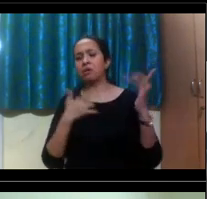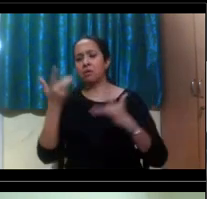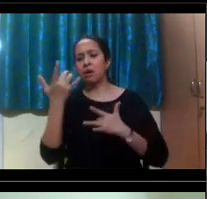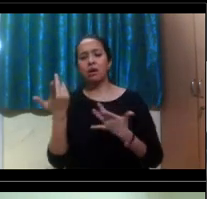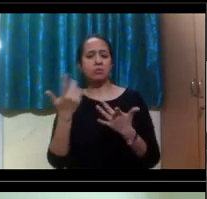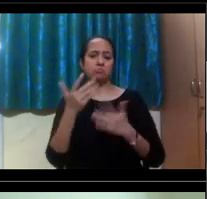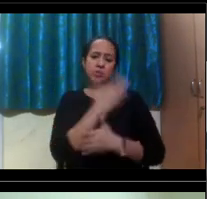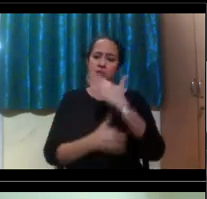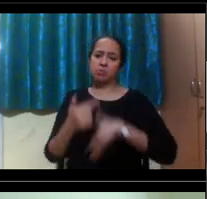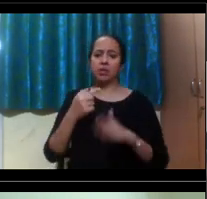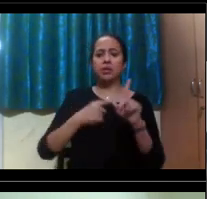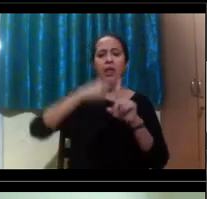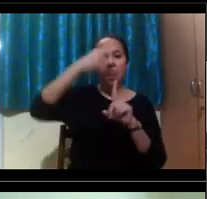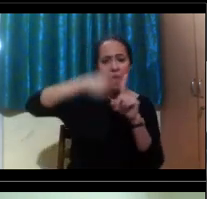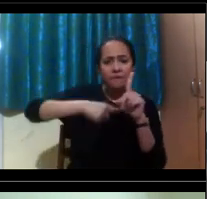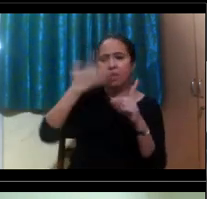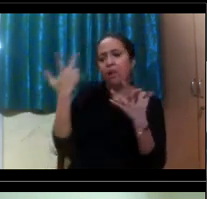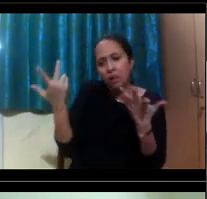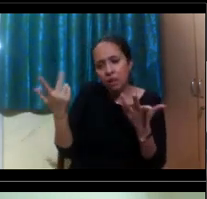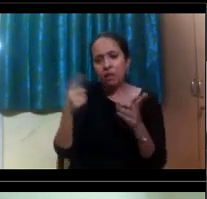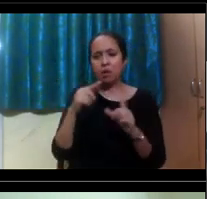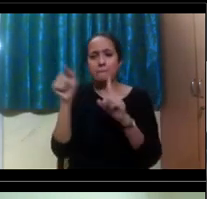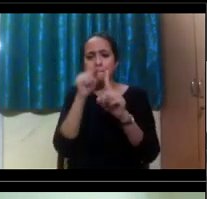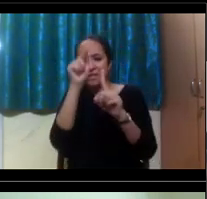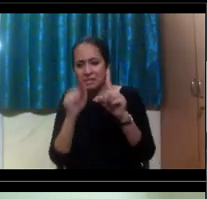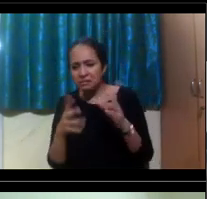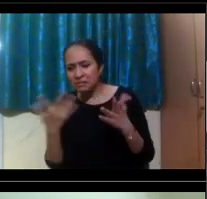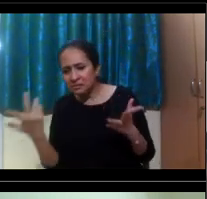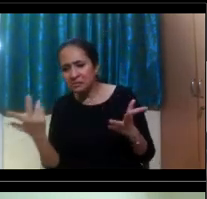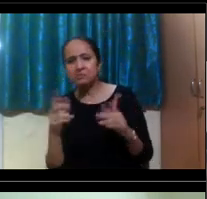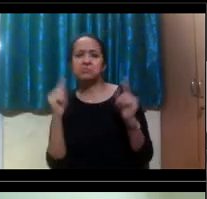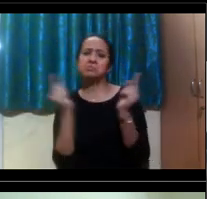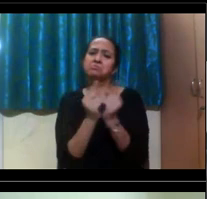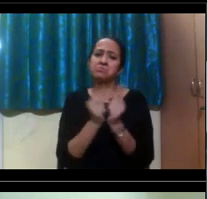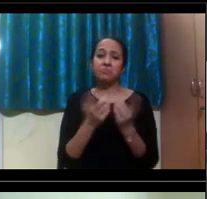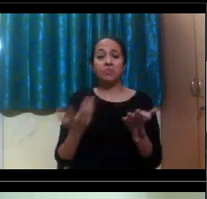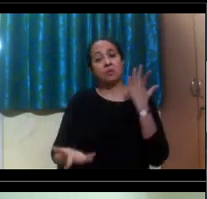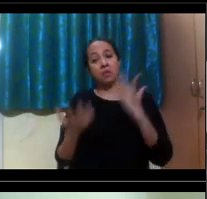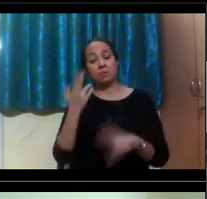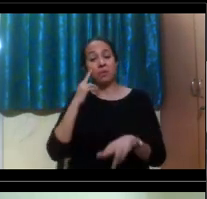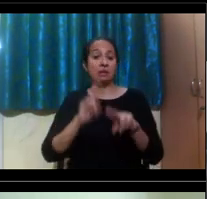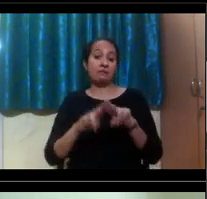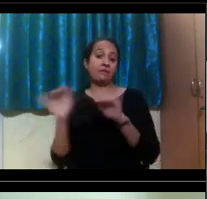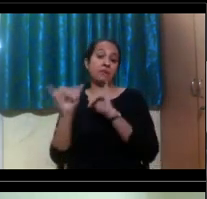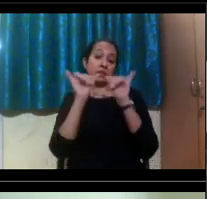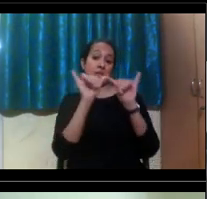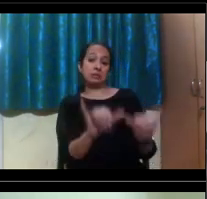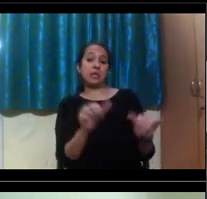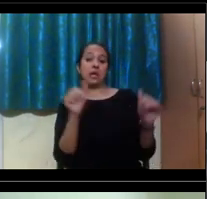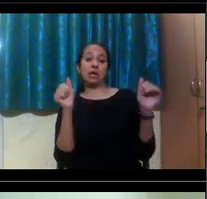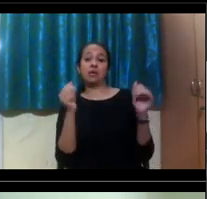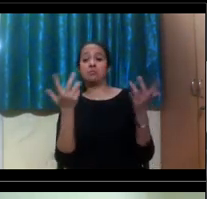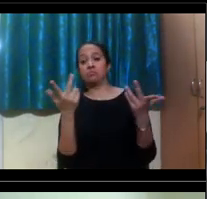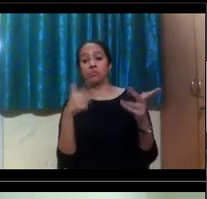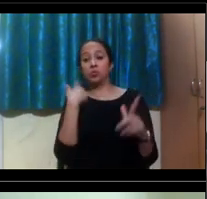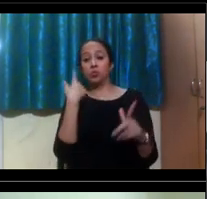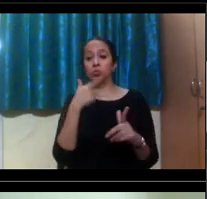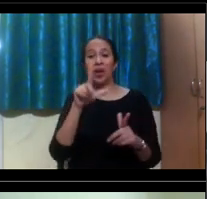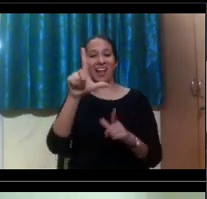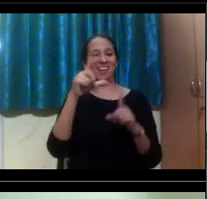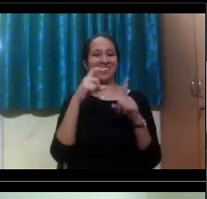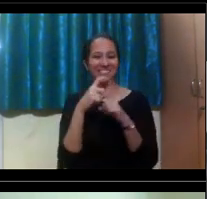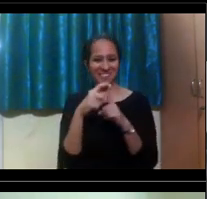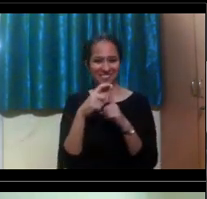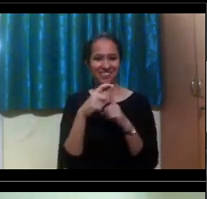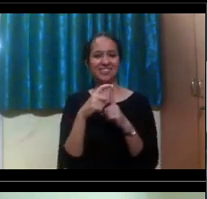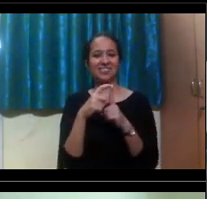barriers related to that. Um, but I know sometimes where, if you're living with a, um, you know, a learning disability, you might